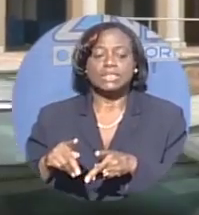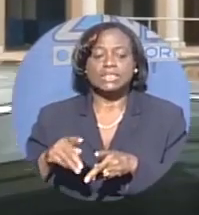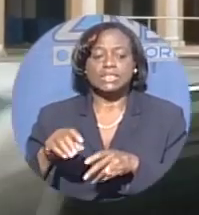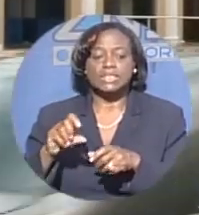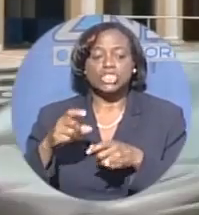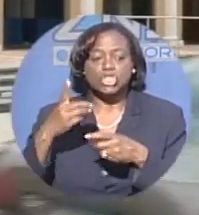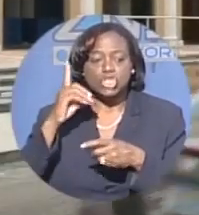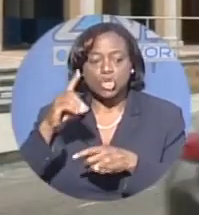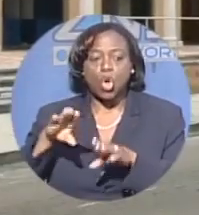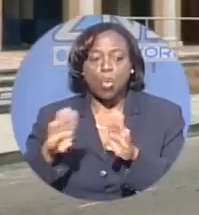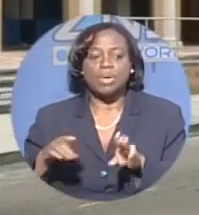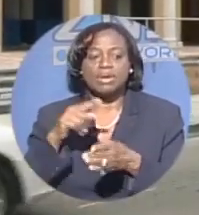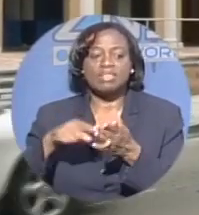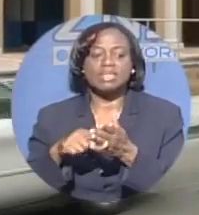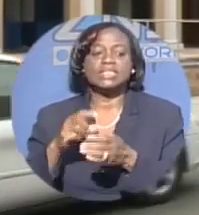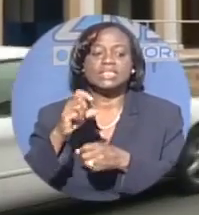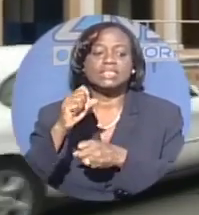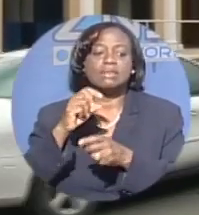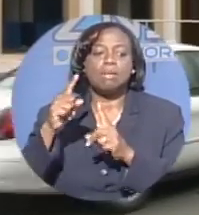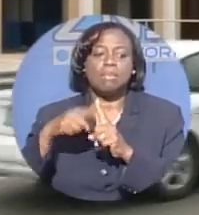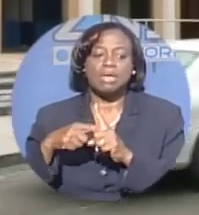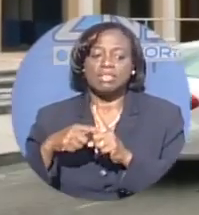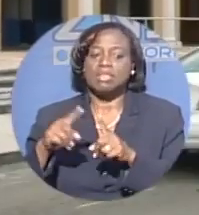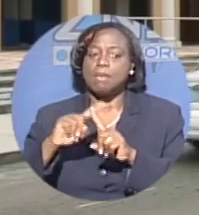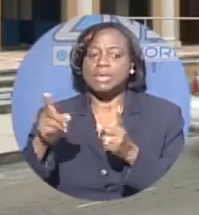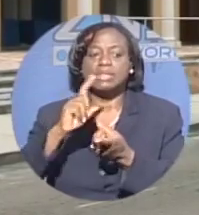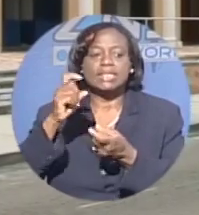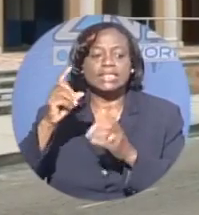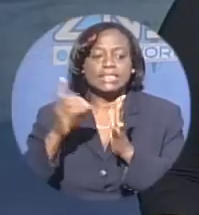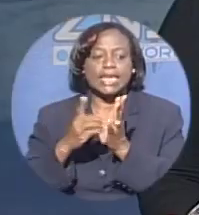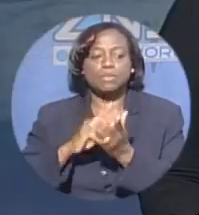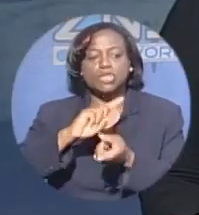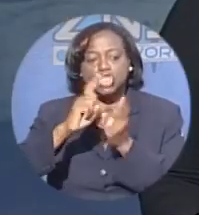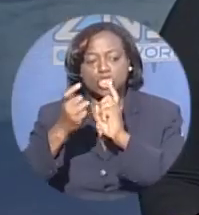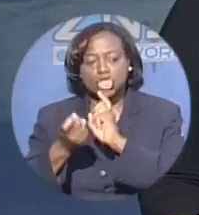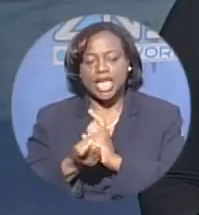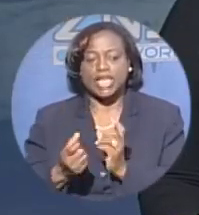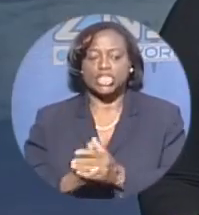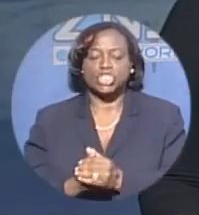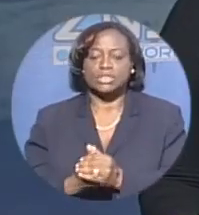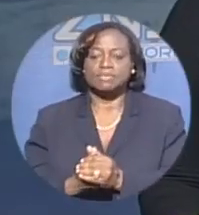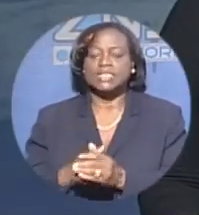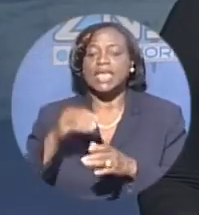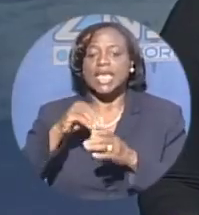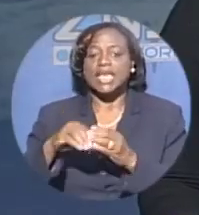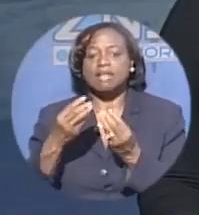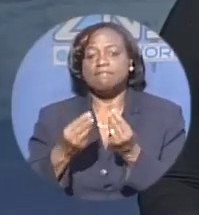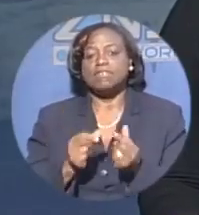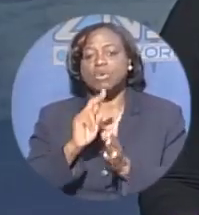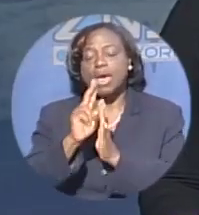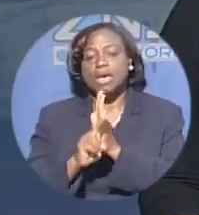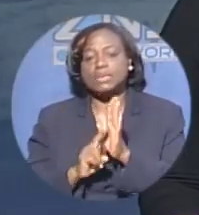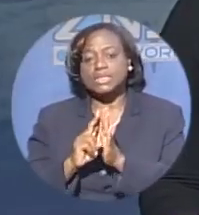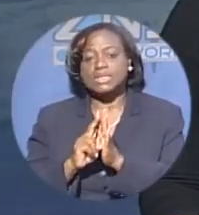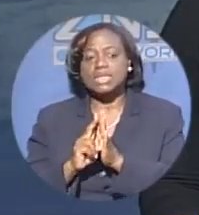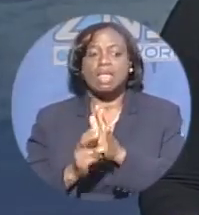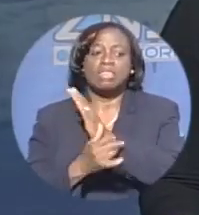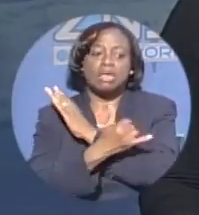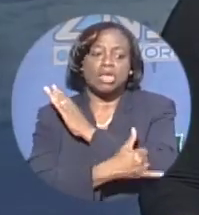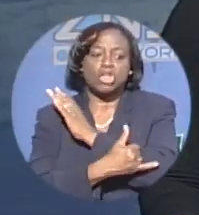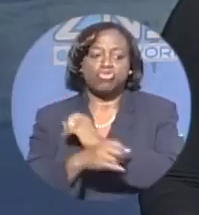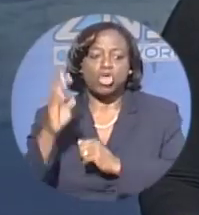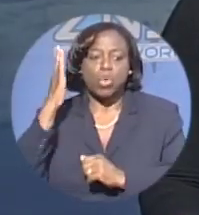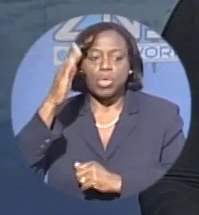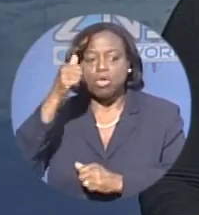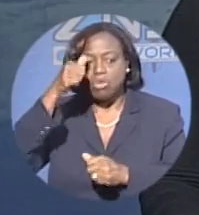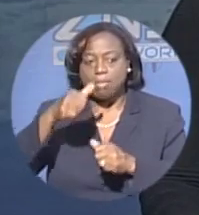that is yet to be announced. Carla Palmer, Zadanas News. In just a few hours, the country will remember the nine people lost in